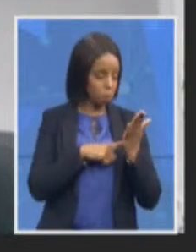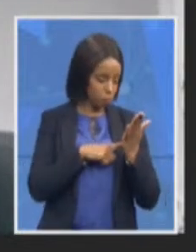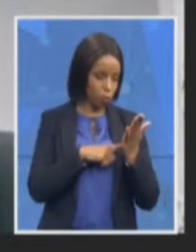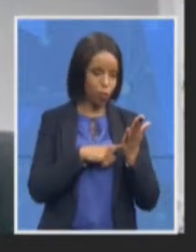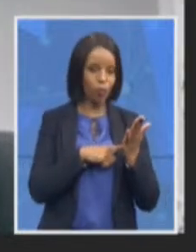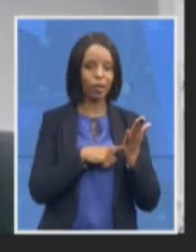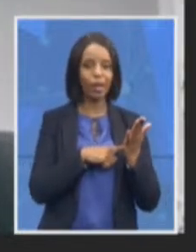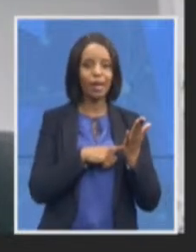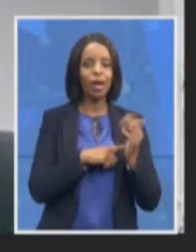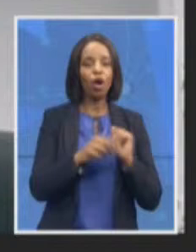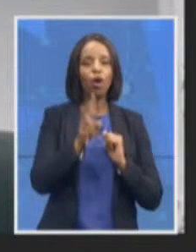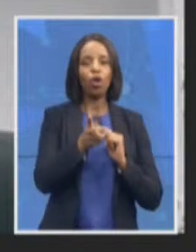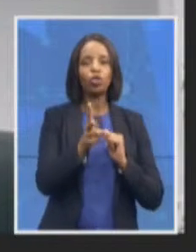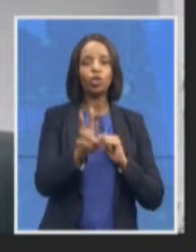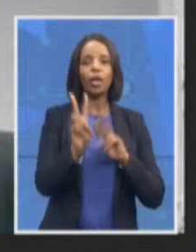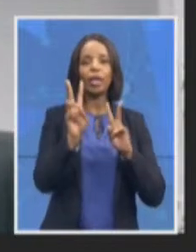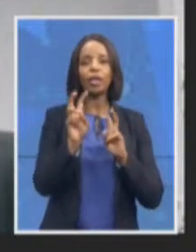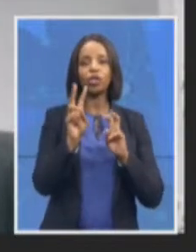just want to